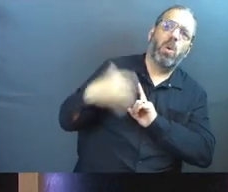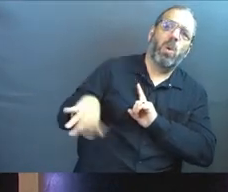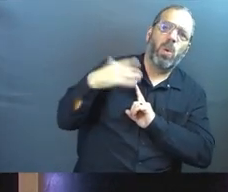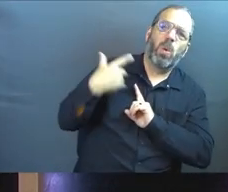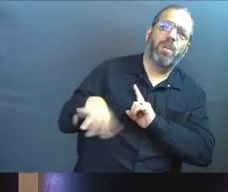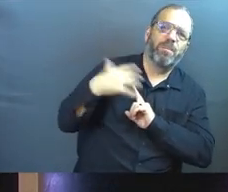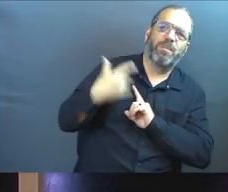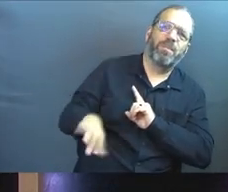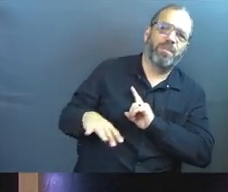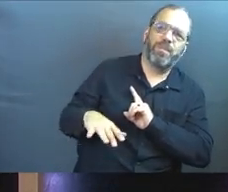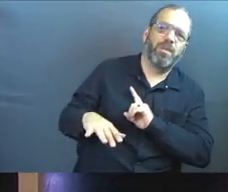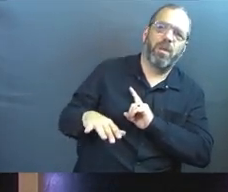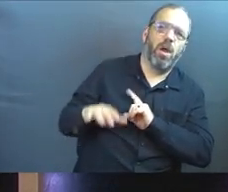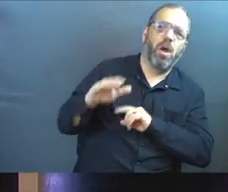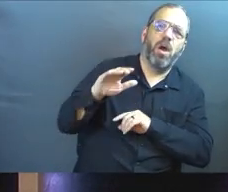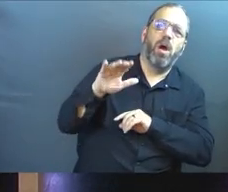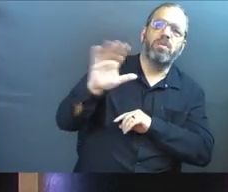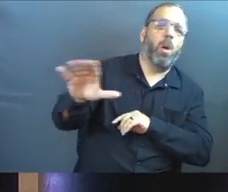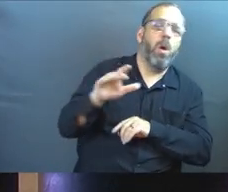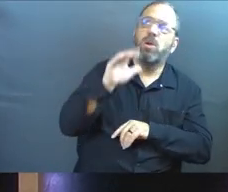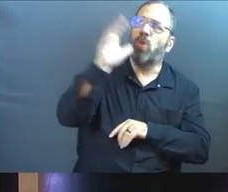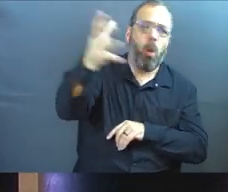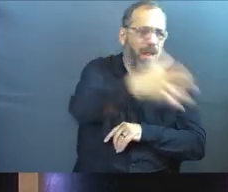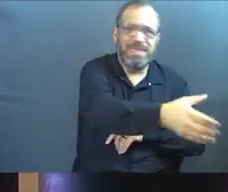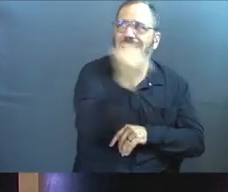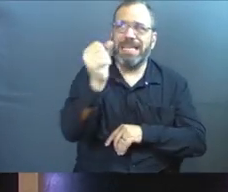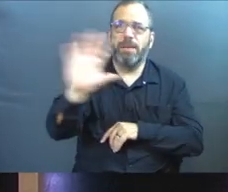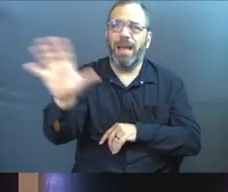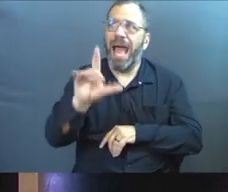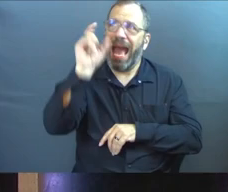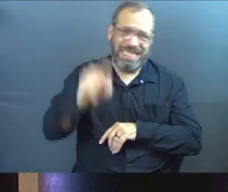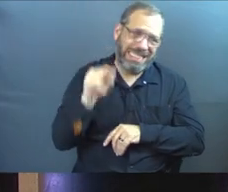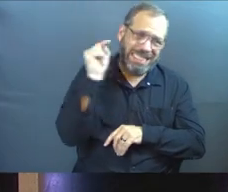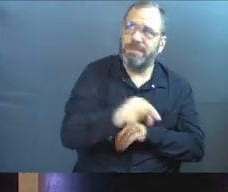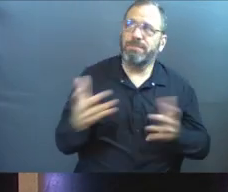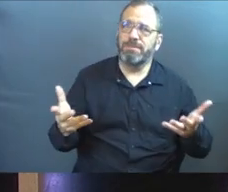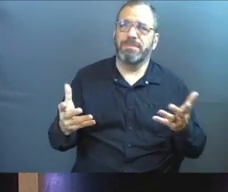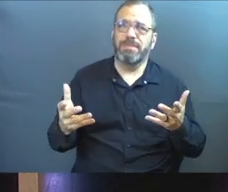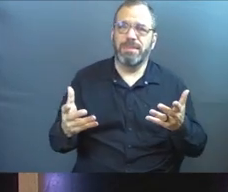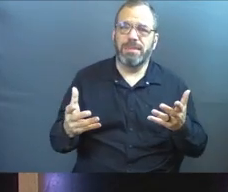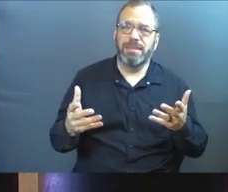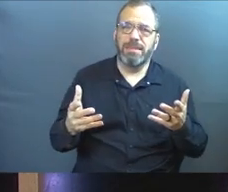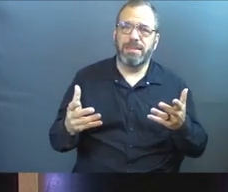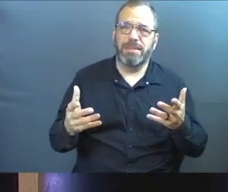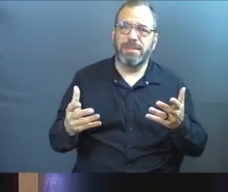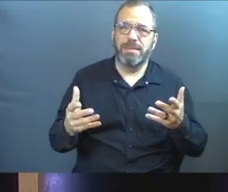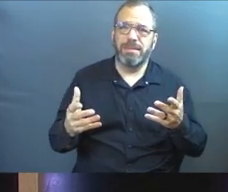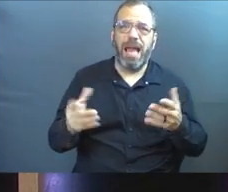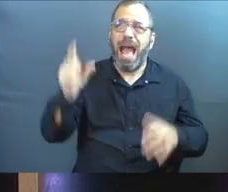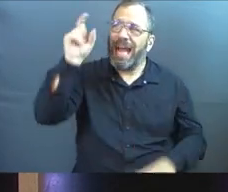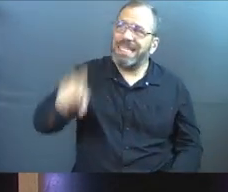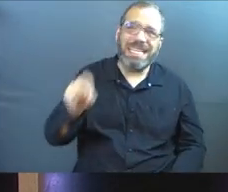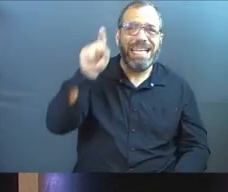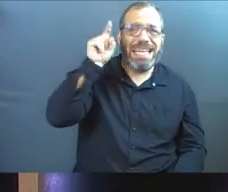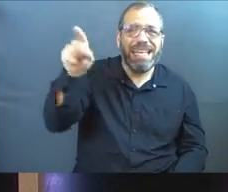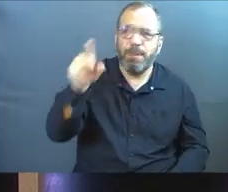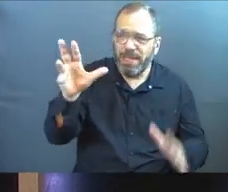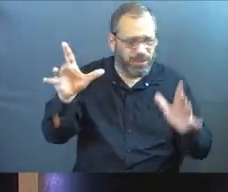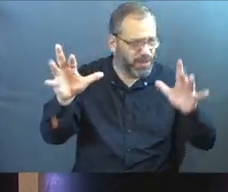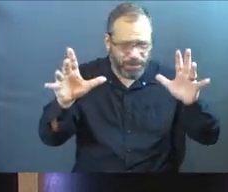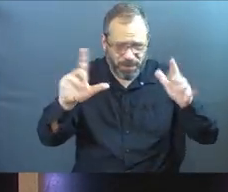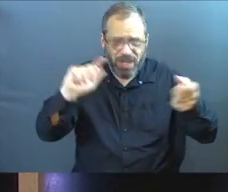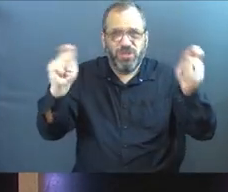Don't take him away from me. I need him. I need him to